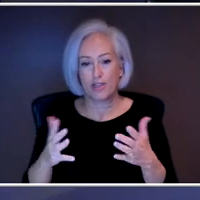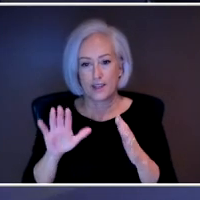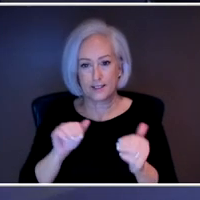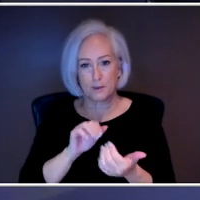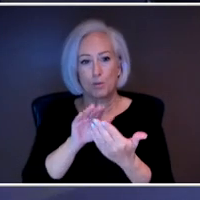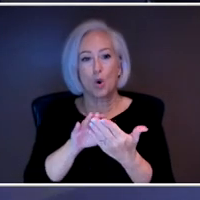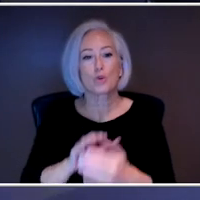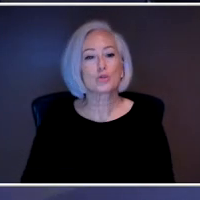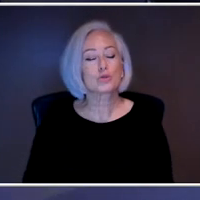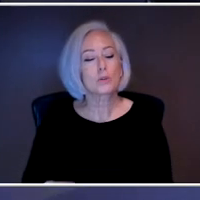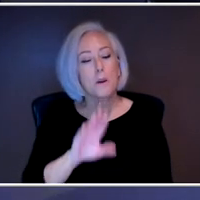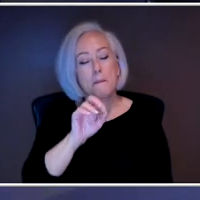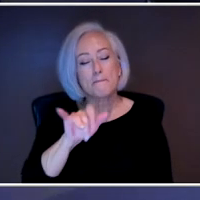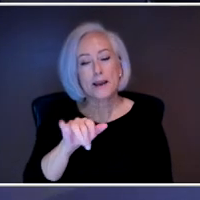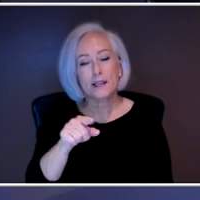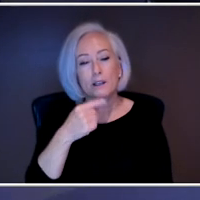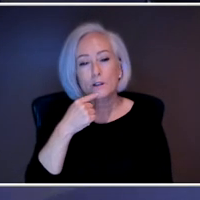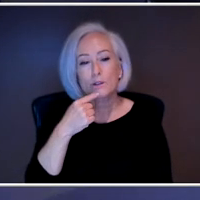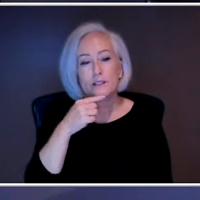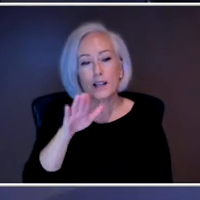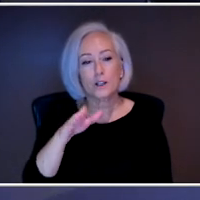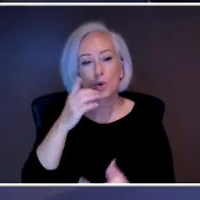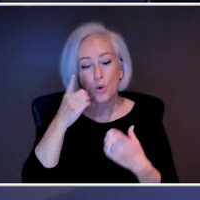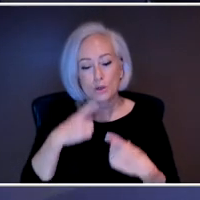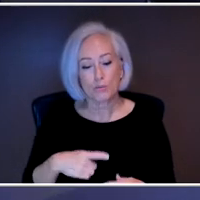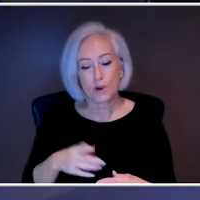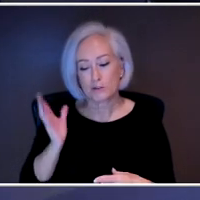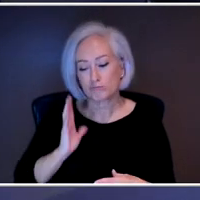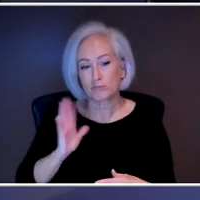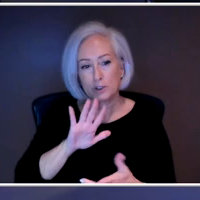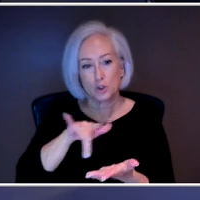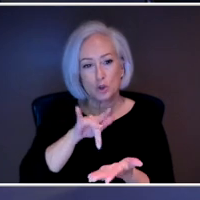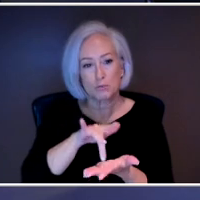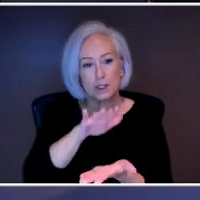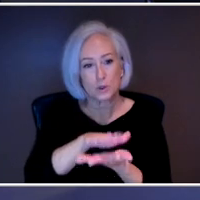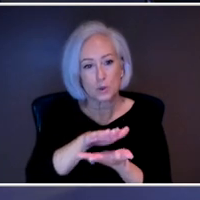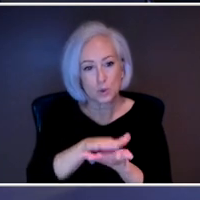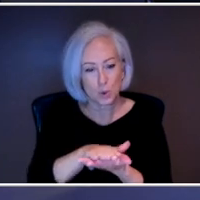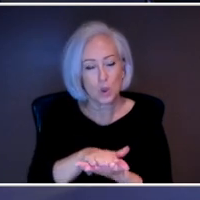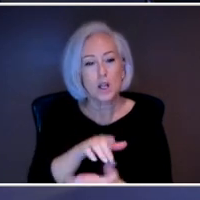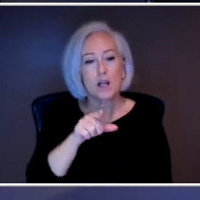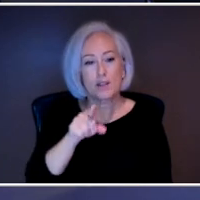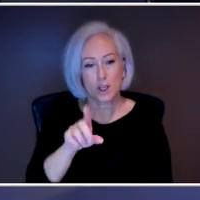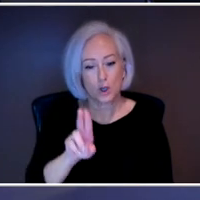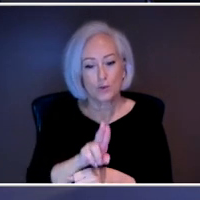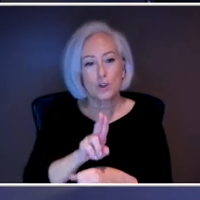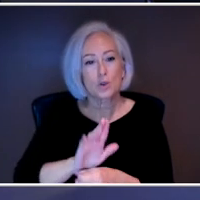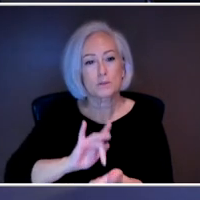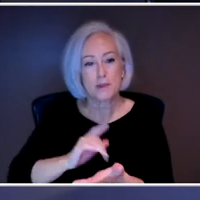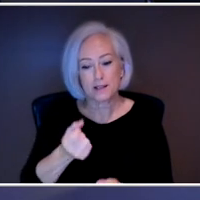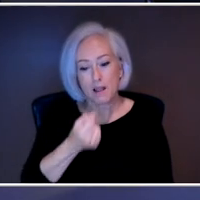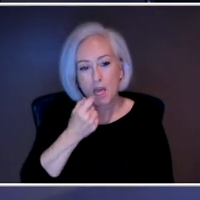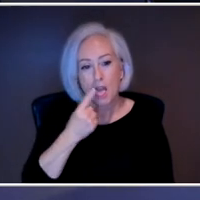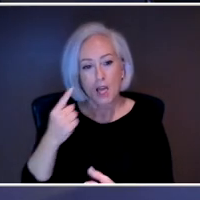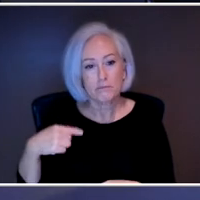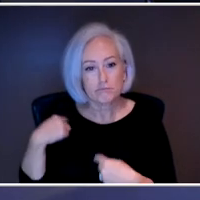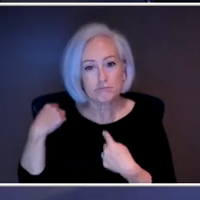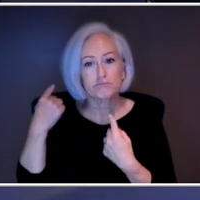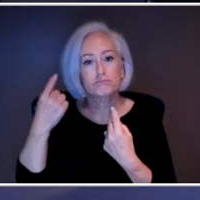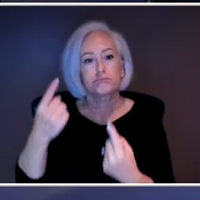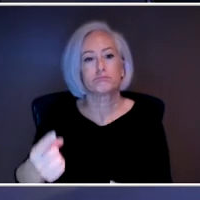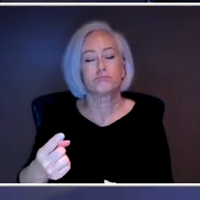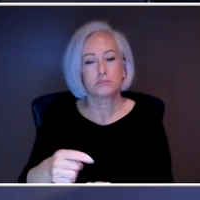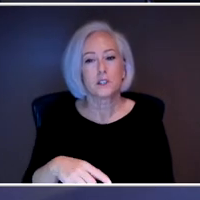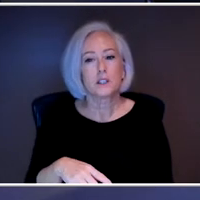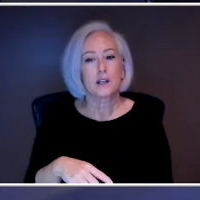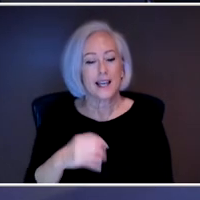mentioned that your depression, you know, dates back to middle school and that you have been on medication and doing therapy and things of that nature. But you said, you know, in the last couple